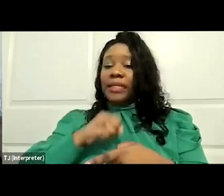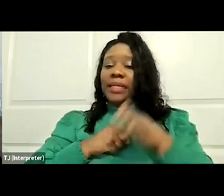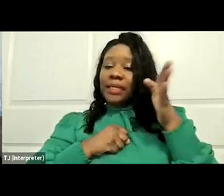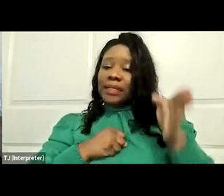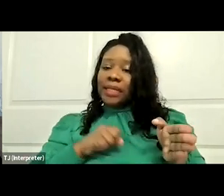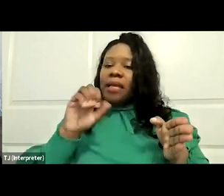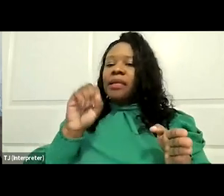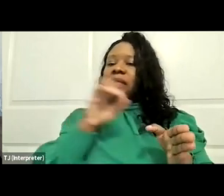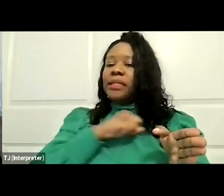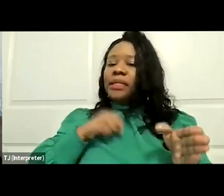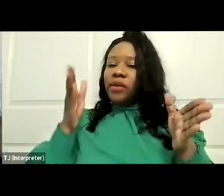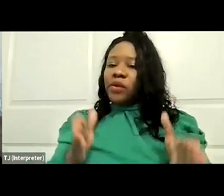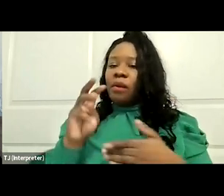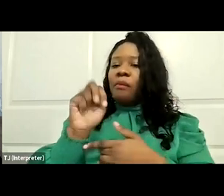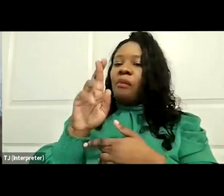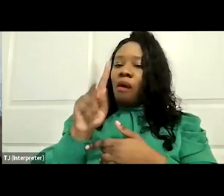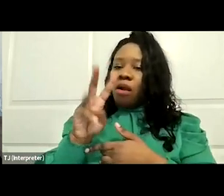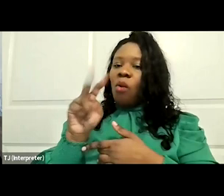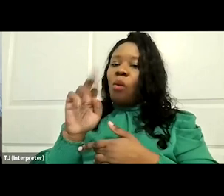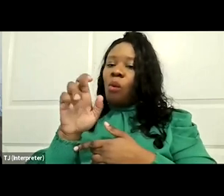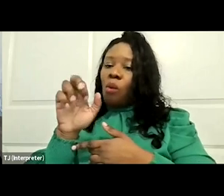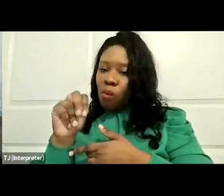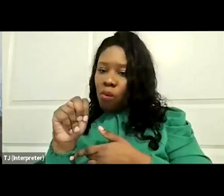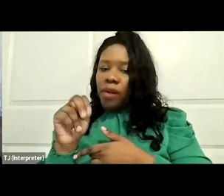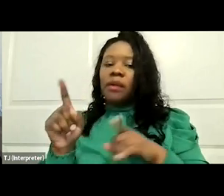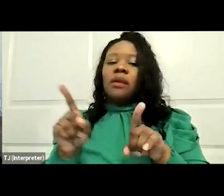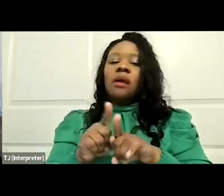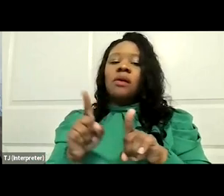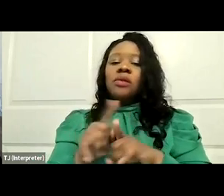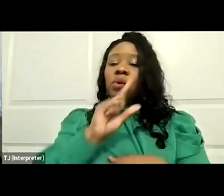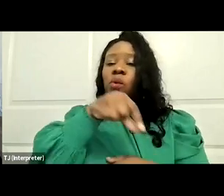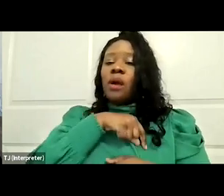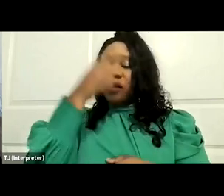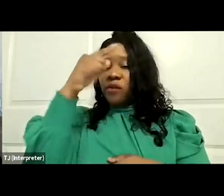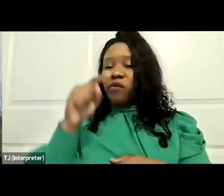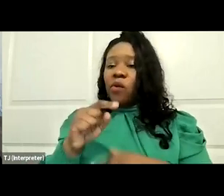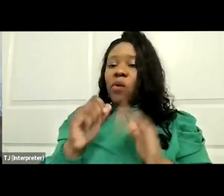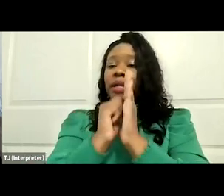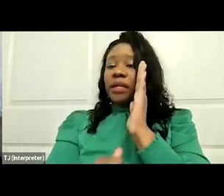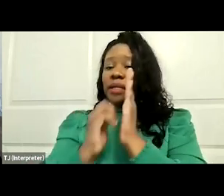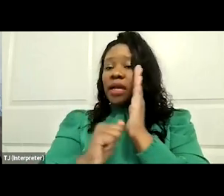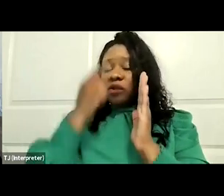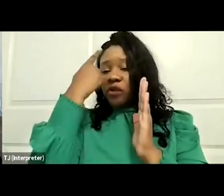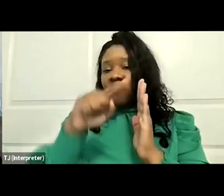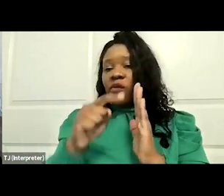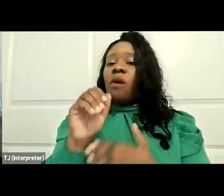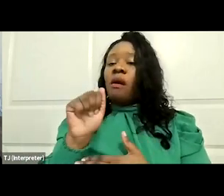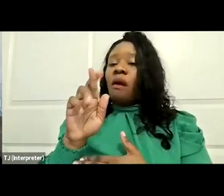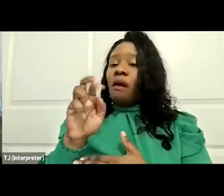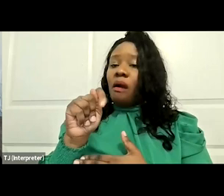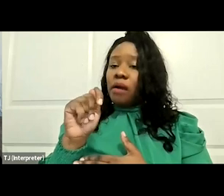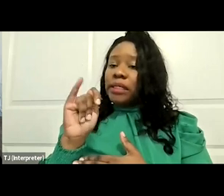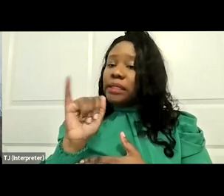again, provides a qualified deduction for artists expenses for